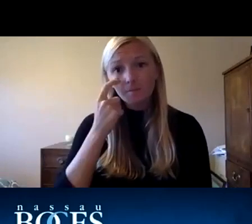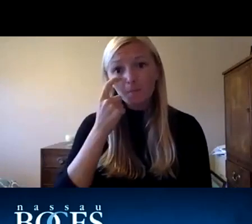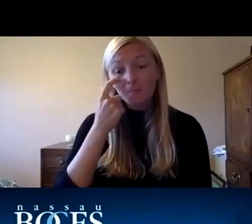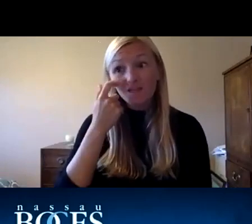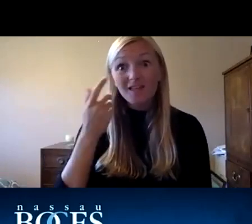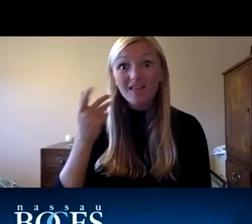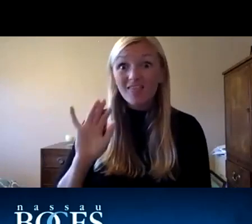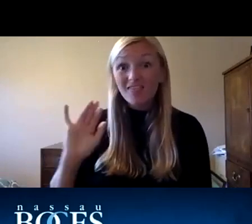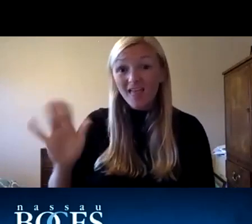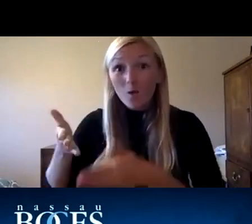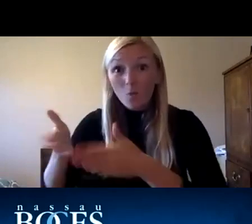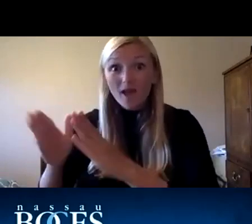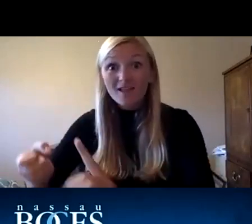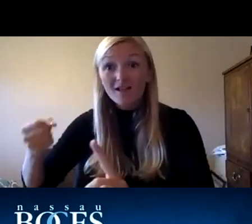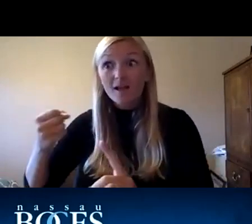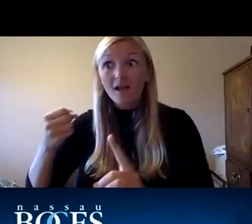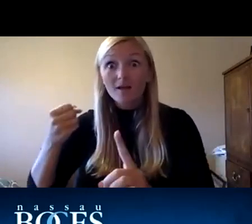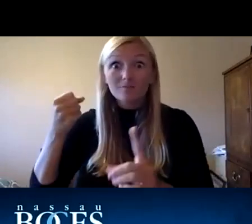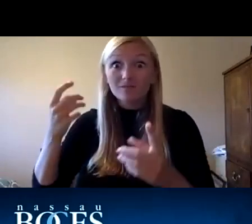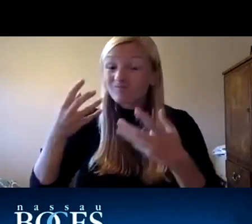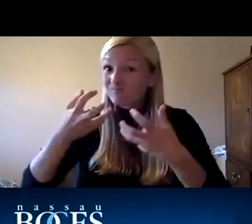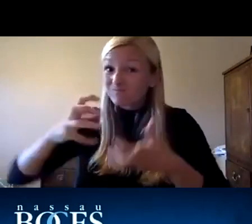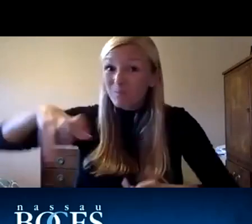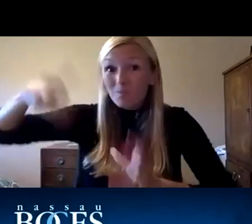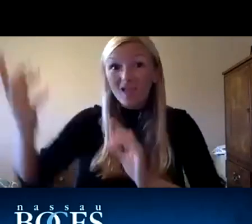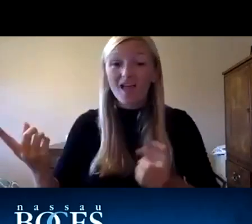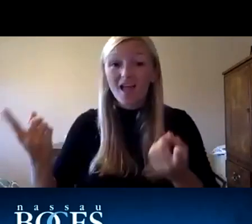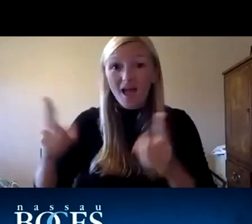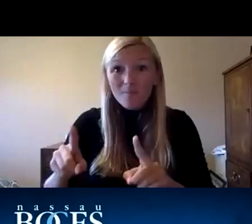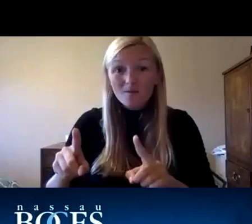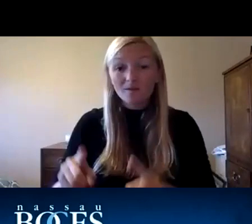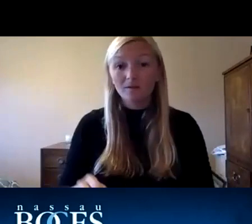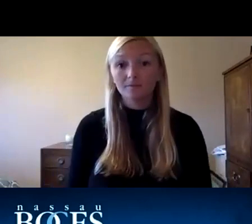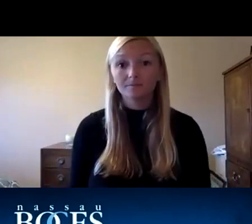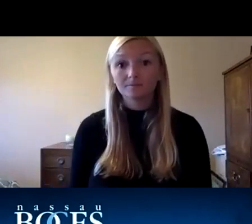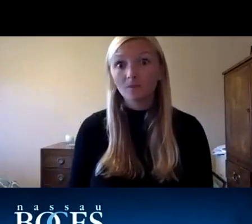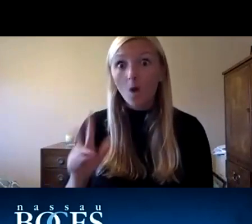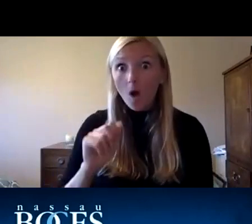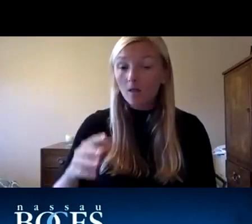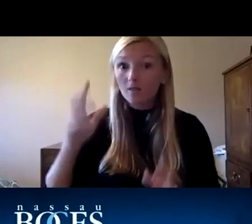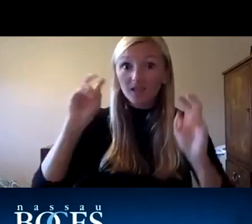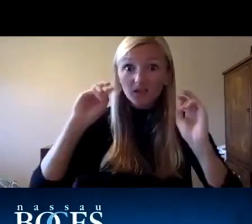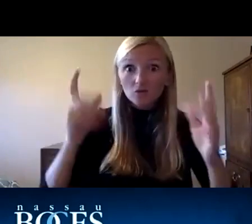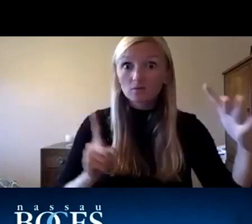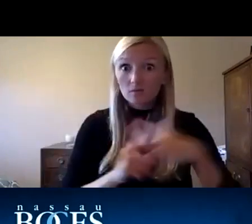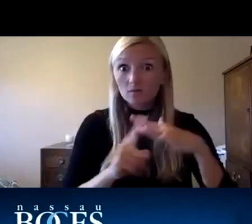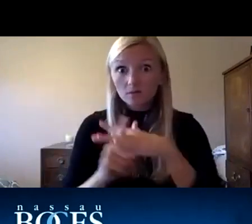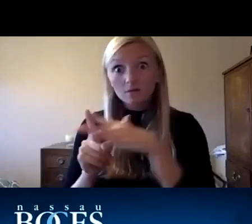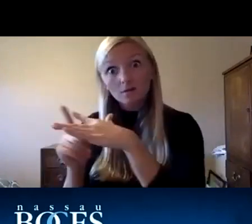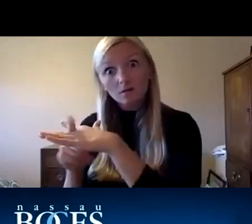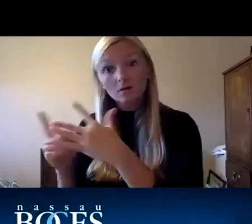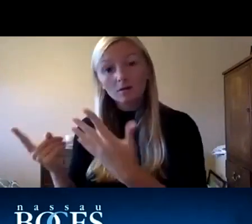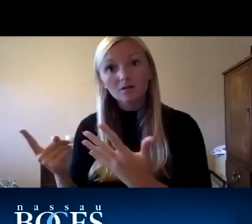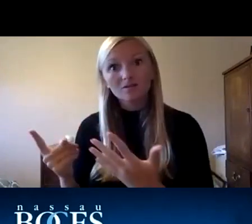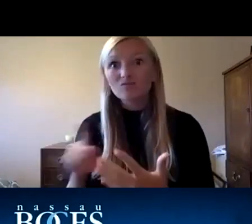disaster uh and you know the conflation of all of these um you know issues at the same time really led to our